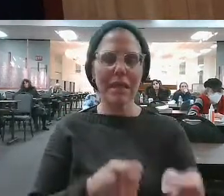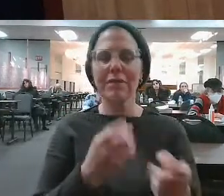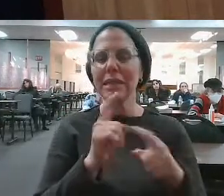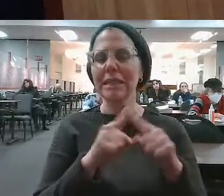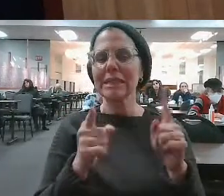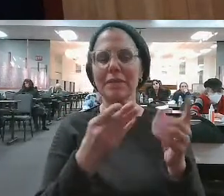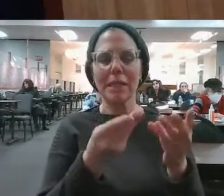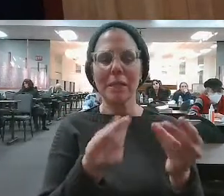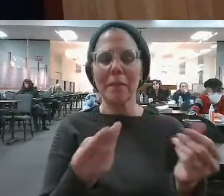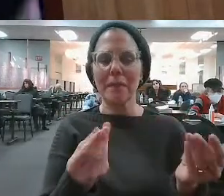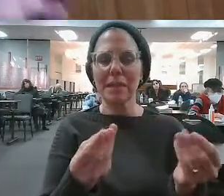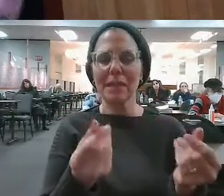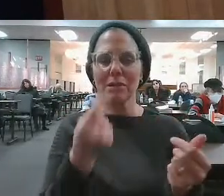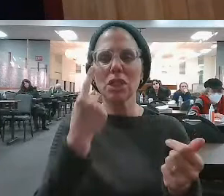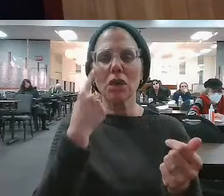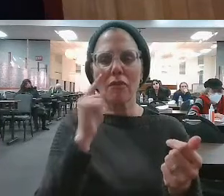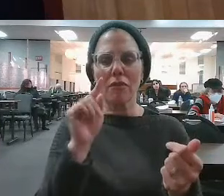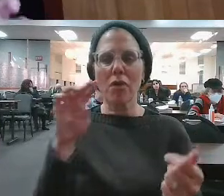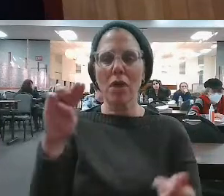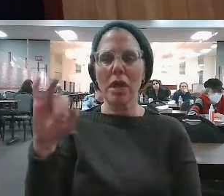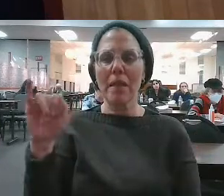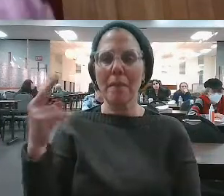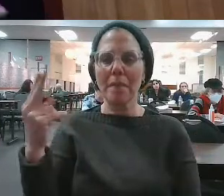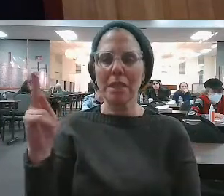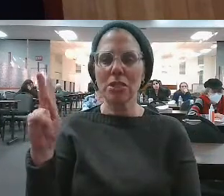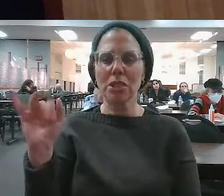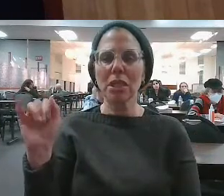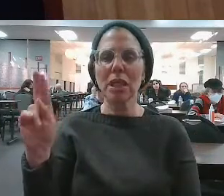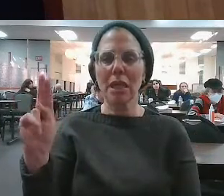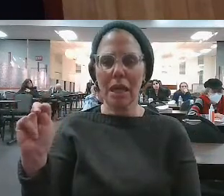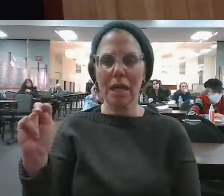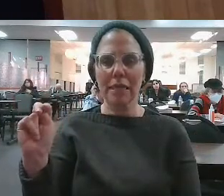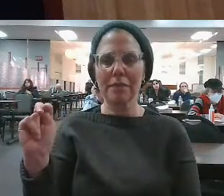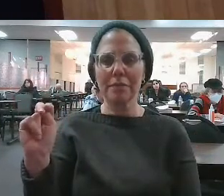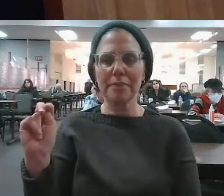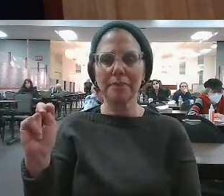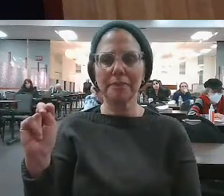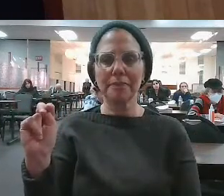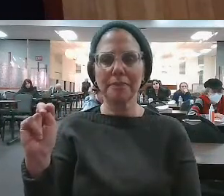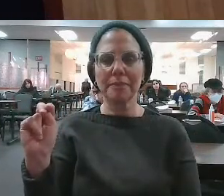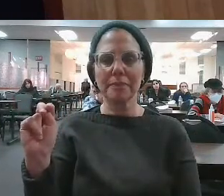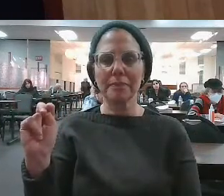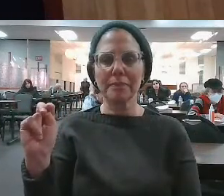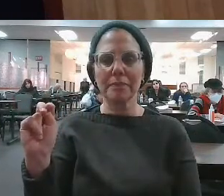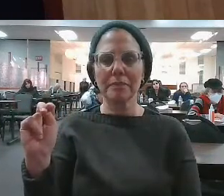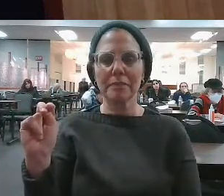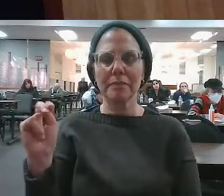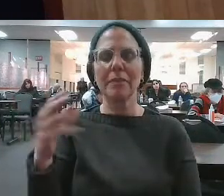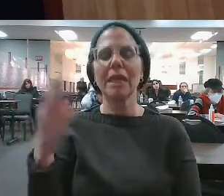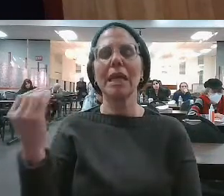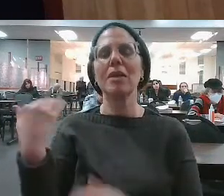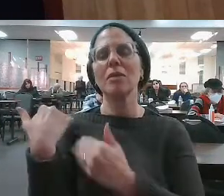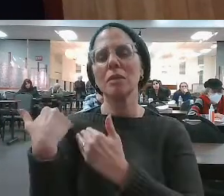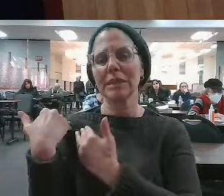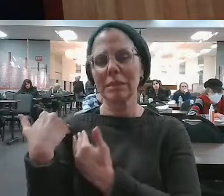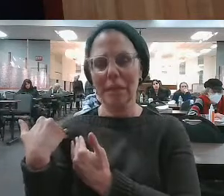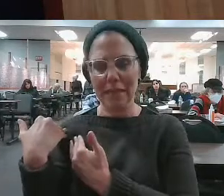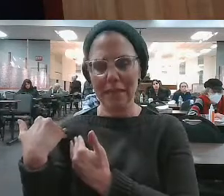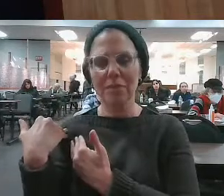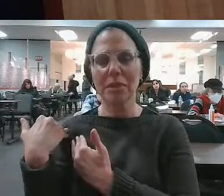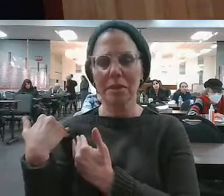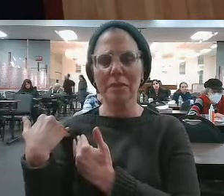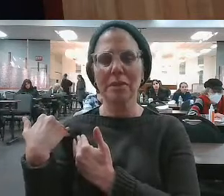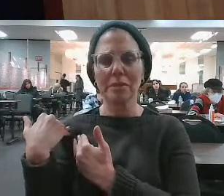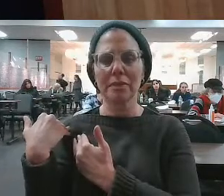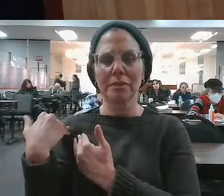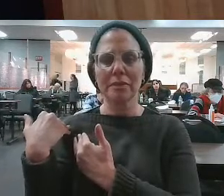the various materials. And B'tzalel and Alihov and many of the other craftsmen, their responsibility is